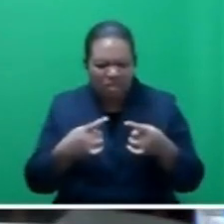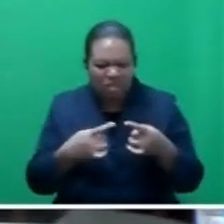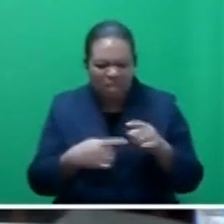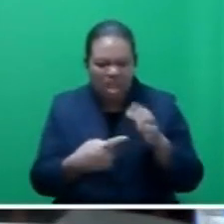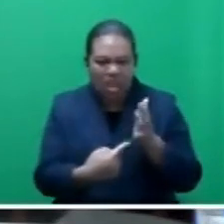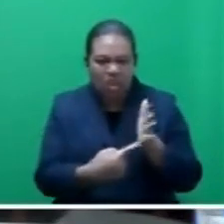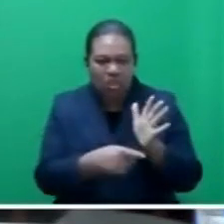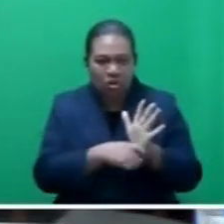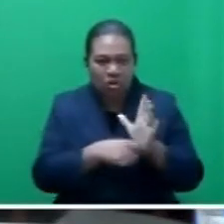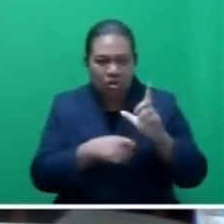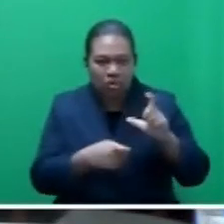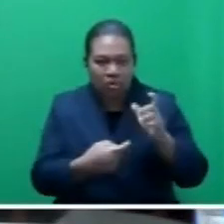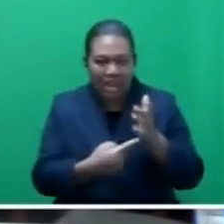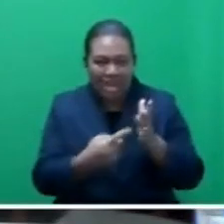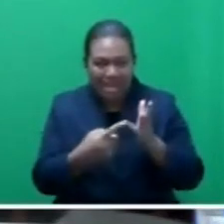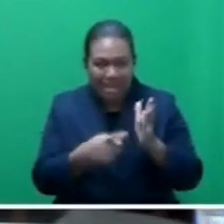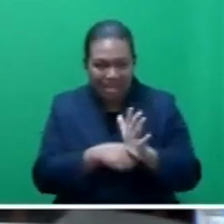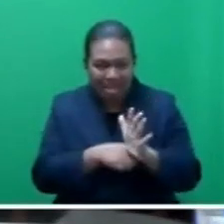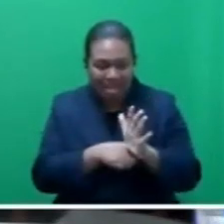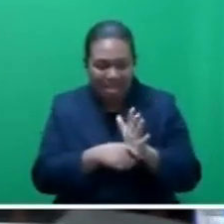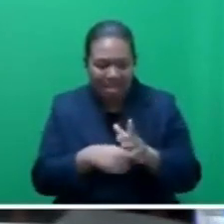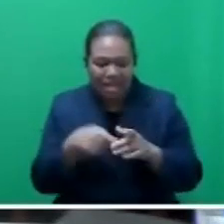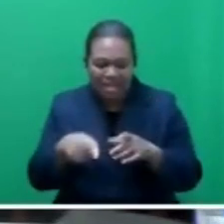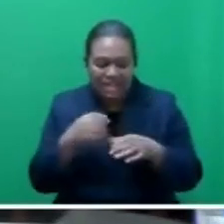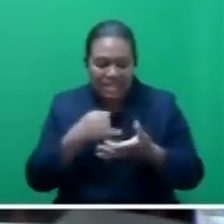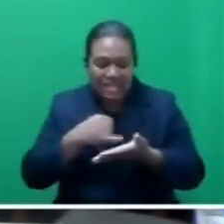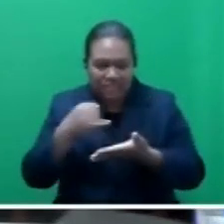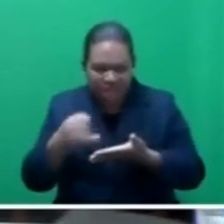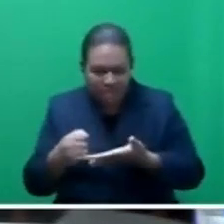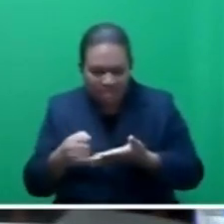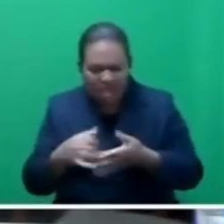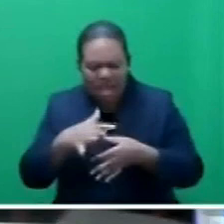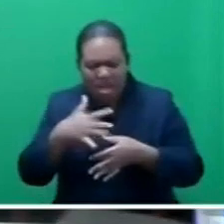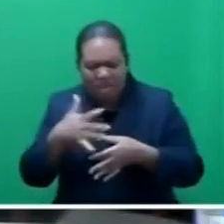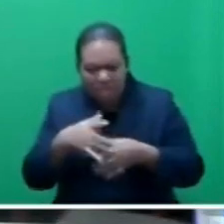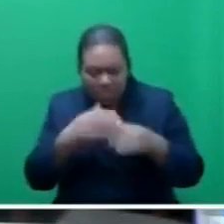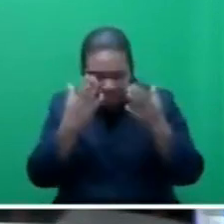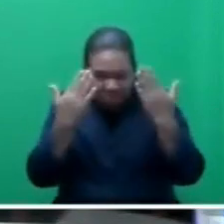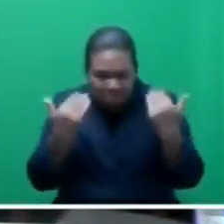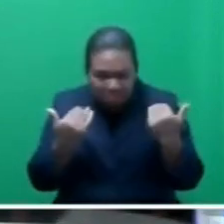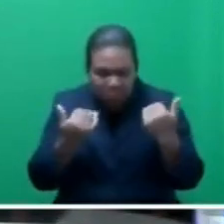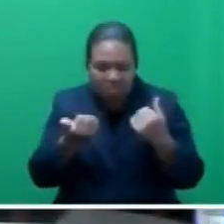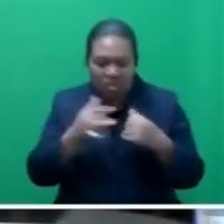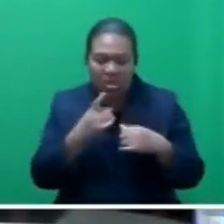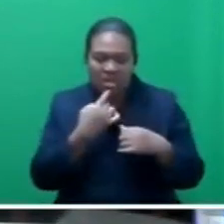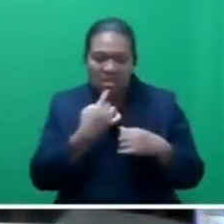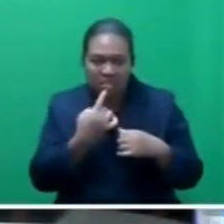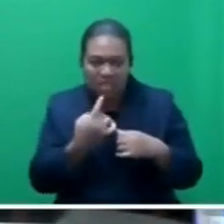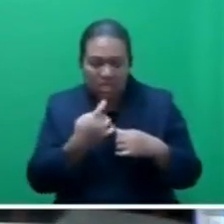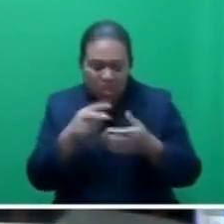that is investment. You may have read some of the recent